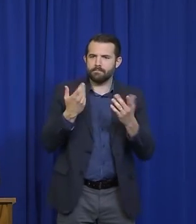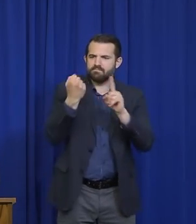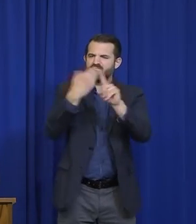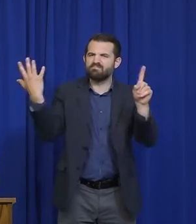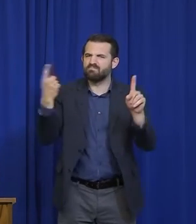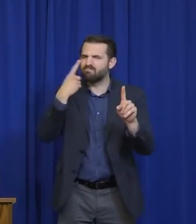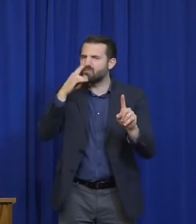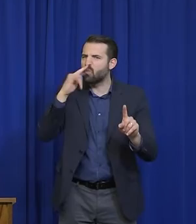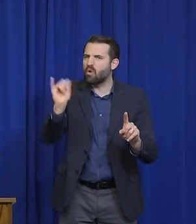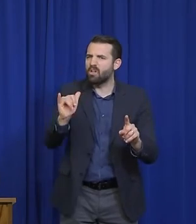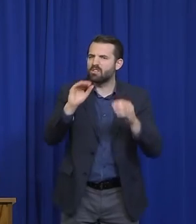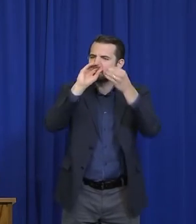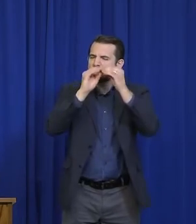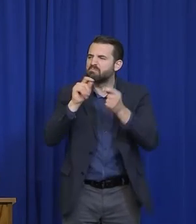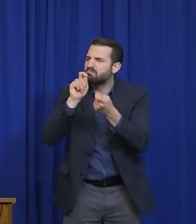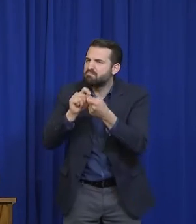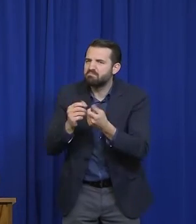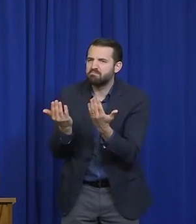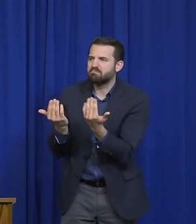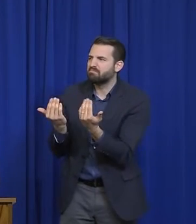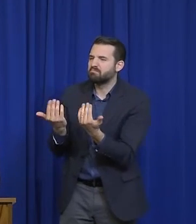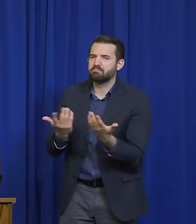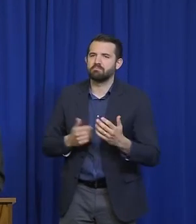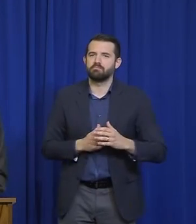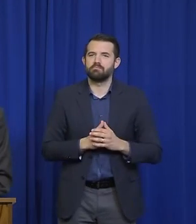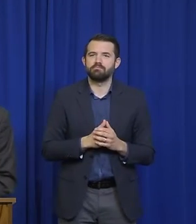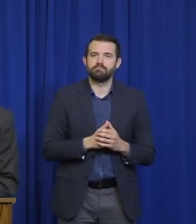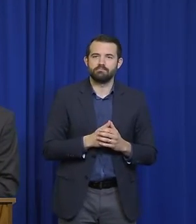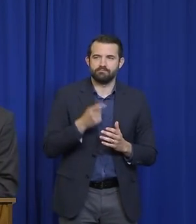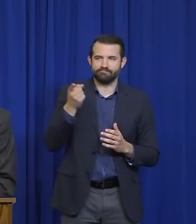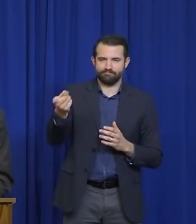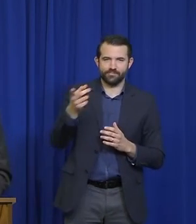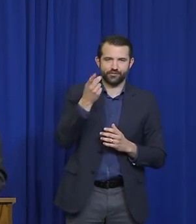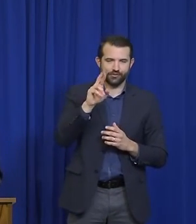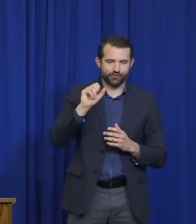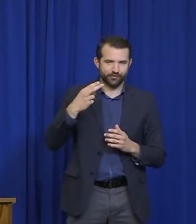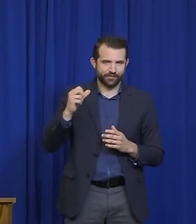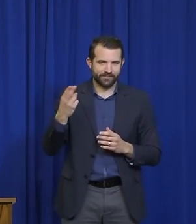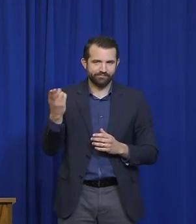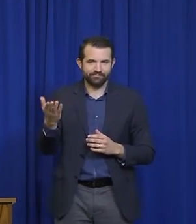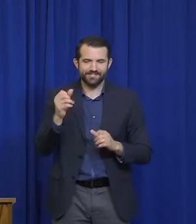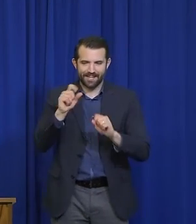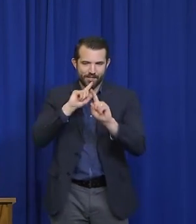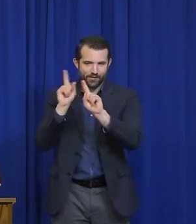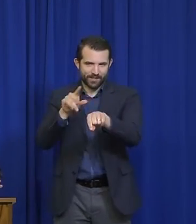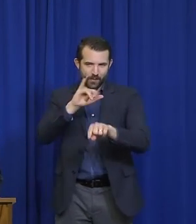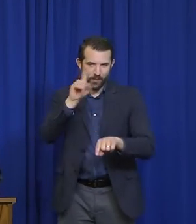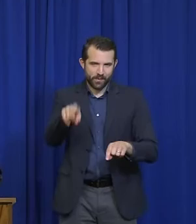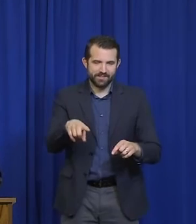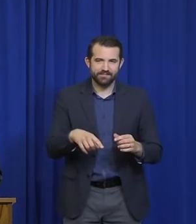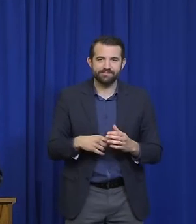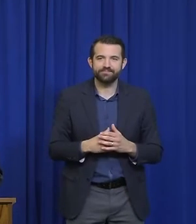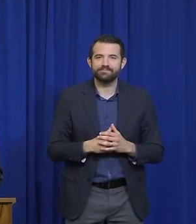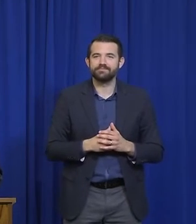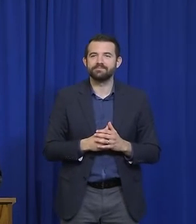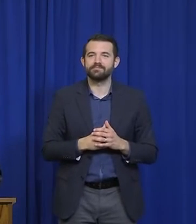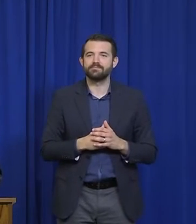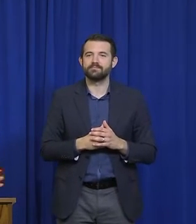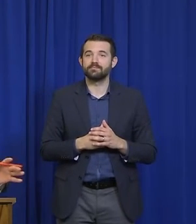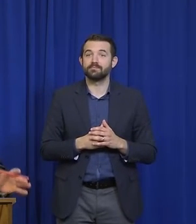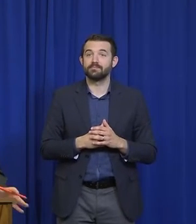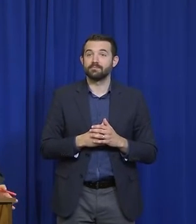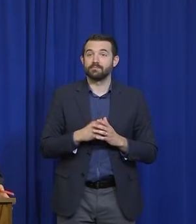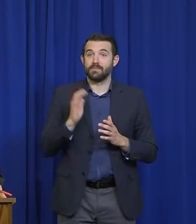gubernatorial issue as such. But please. Great. So, T.J., there are different criteria that we look at for each of the various